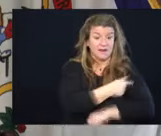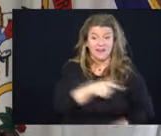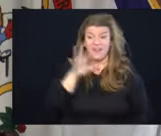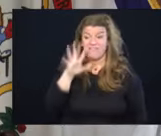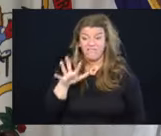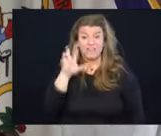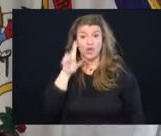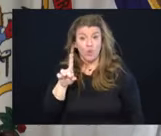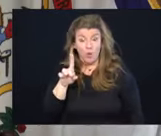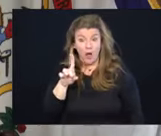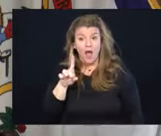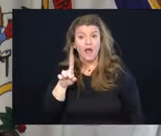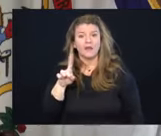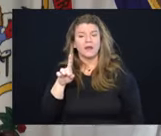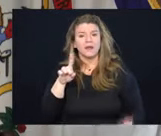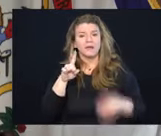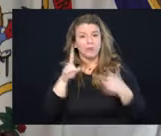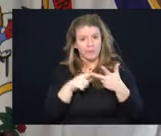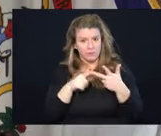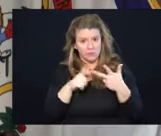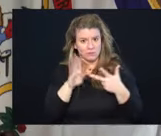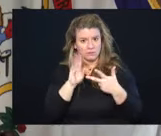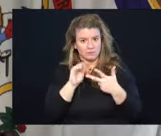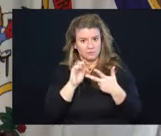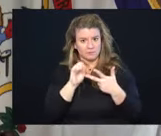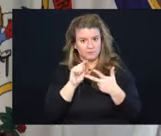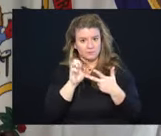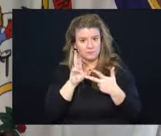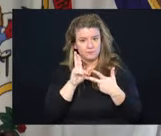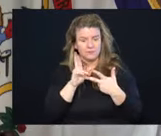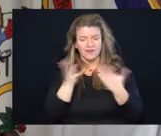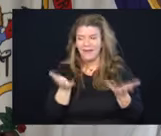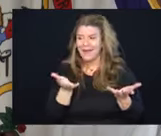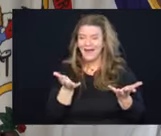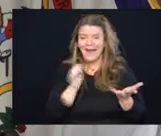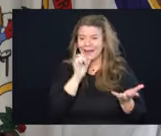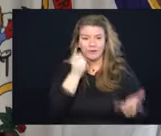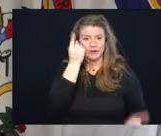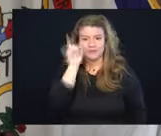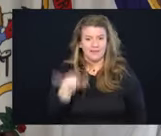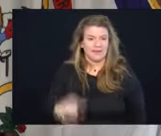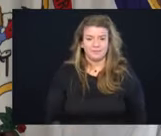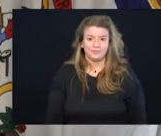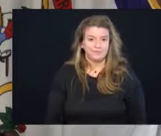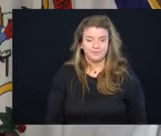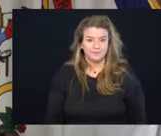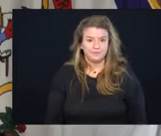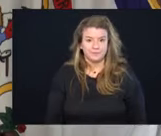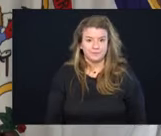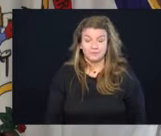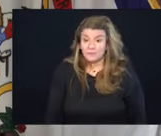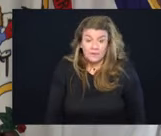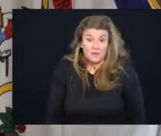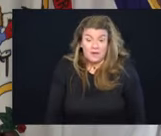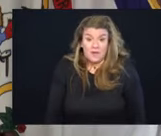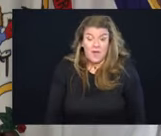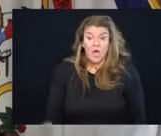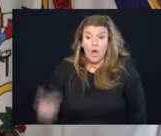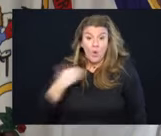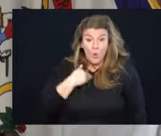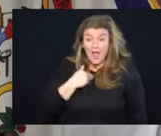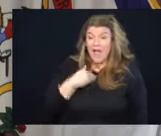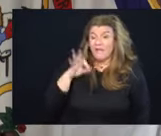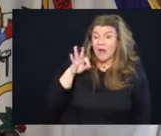of them that have taken the booster shot. I don't see how that makes sense. We absolutely have